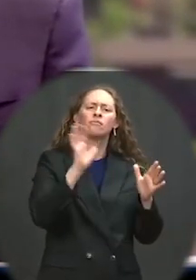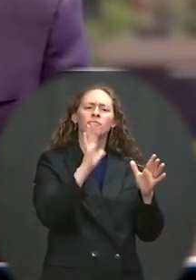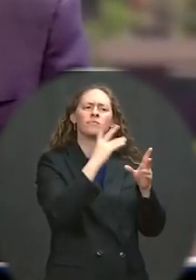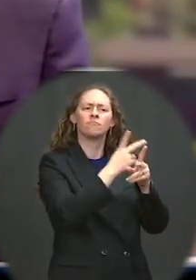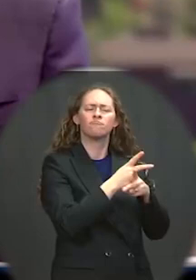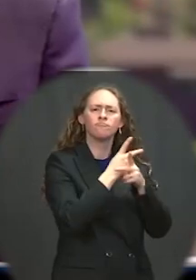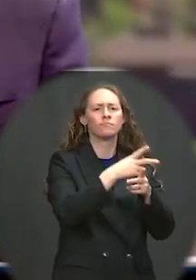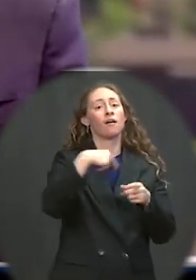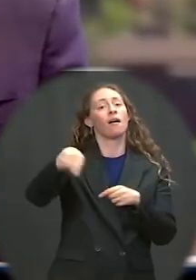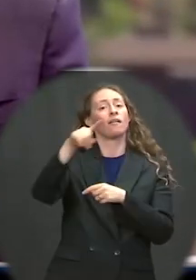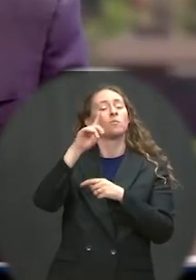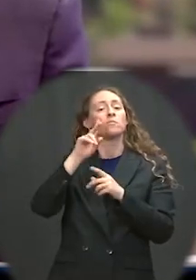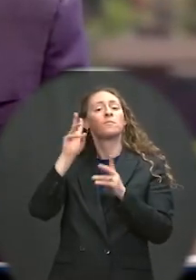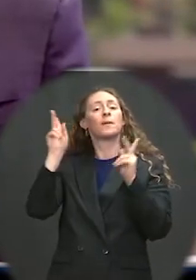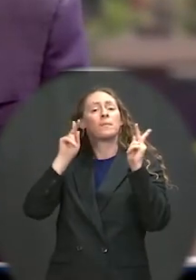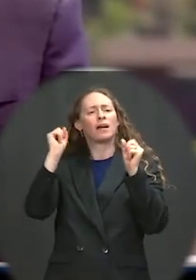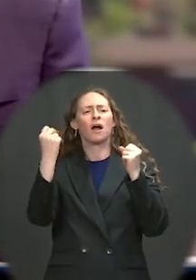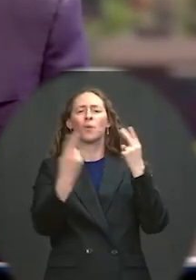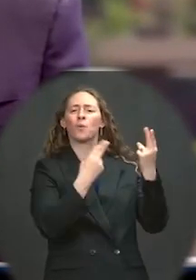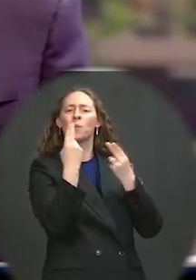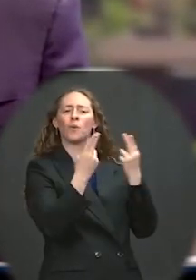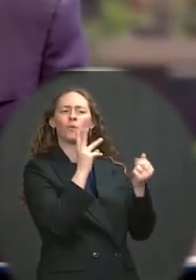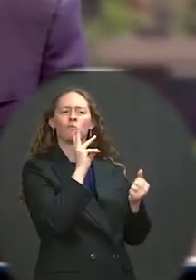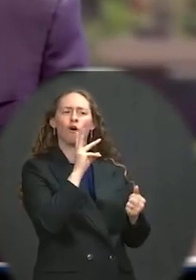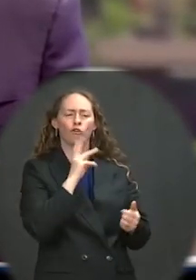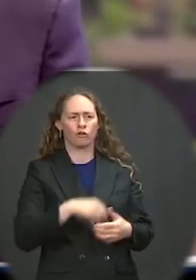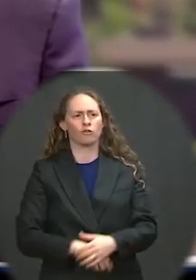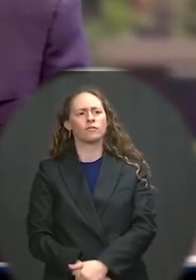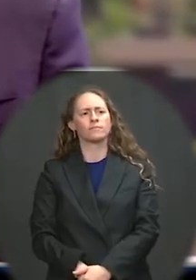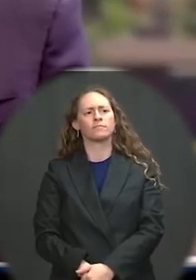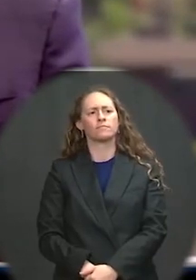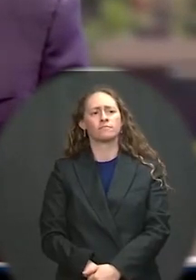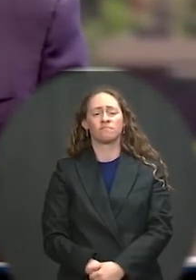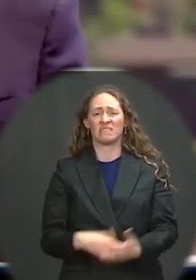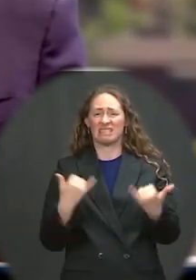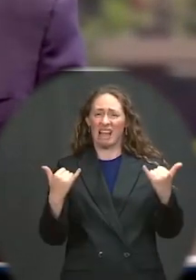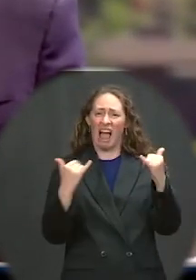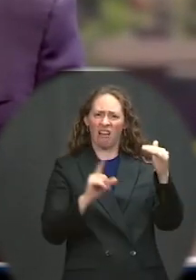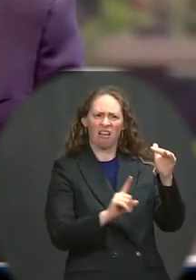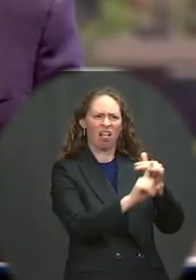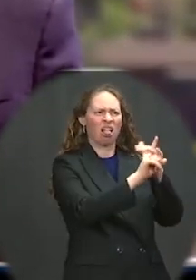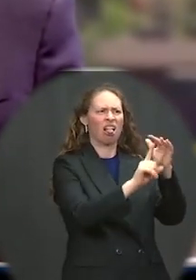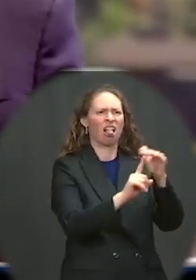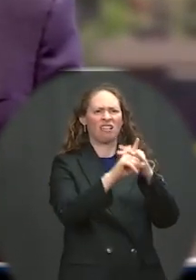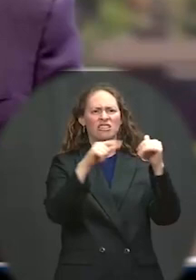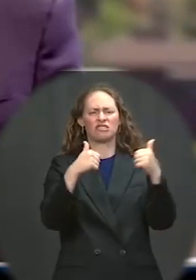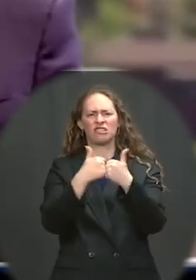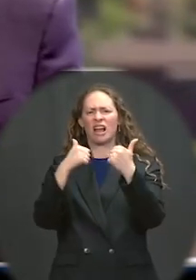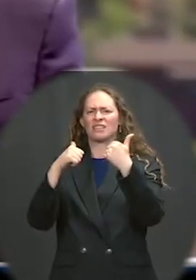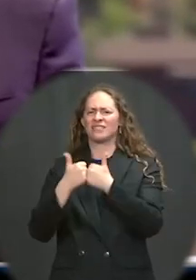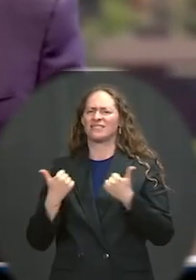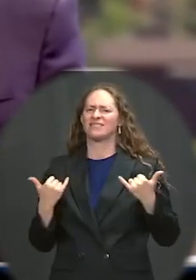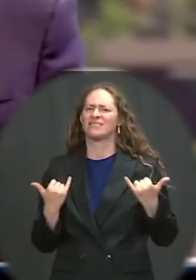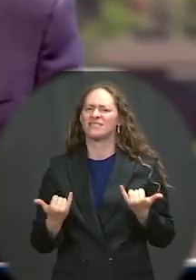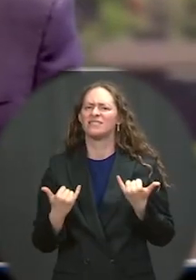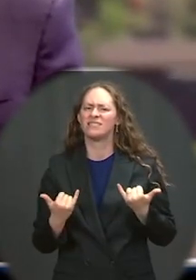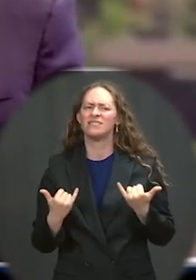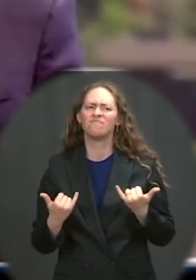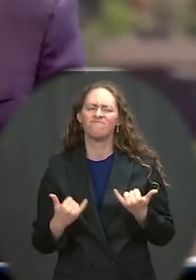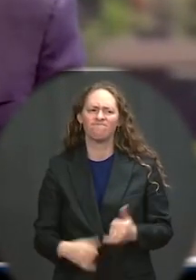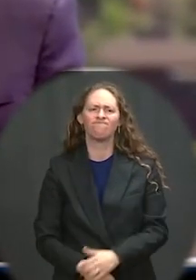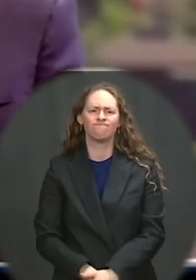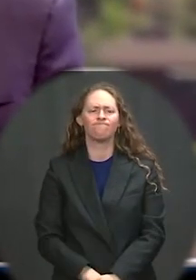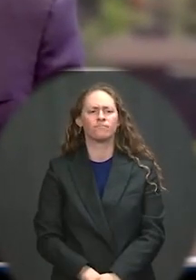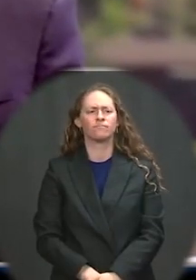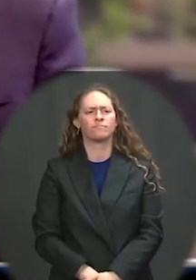But they're being challenged now — all of it. So as we work together with our democratic partners around the